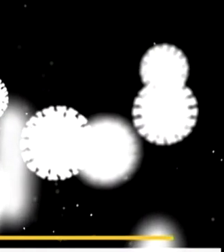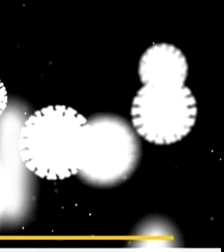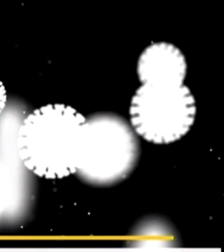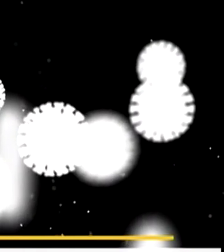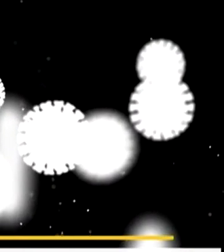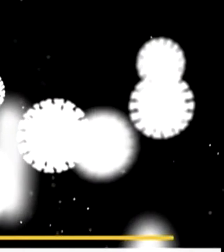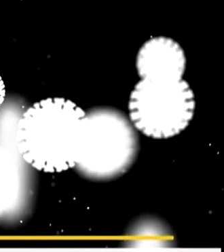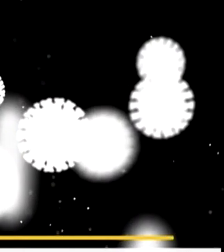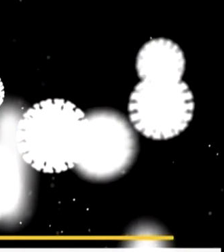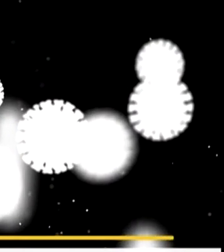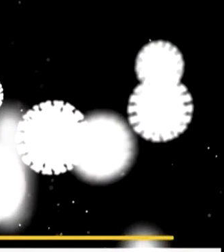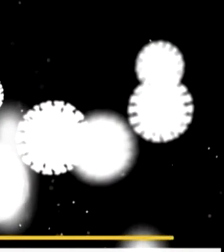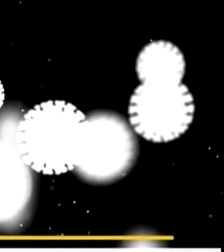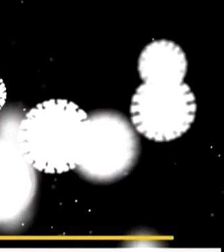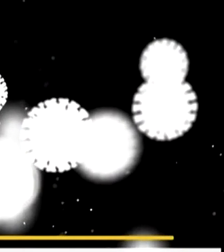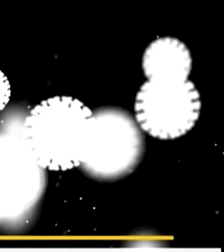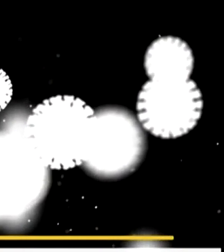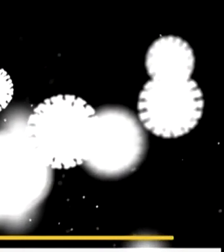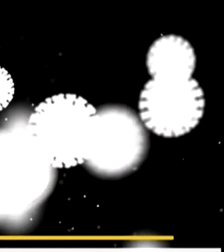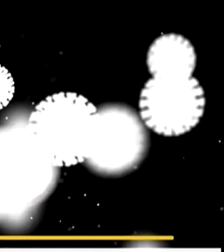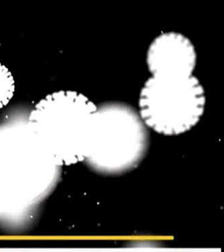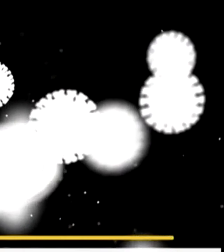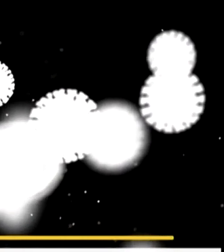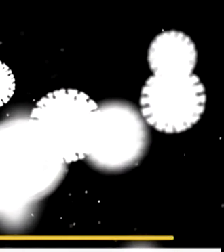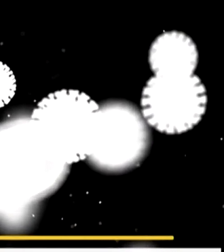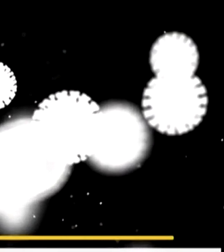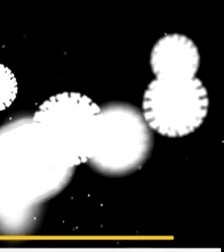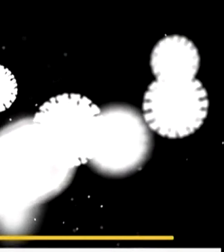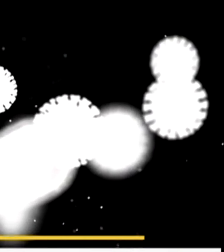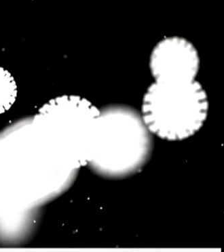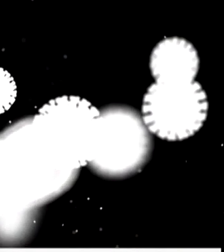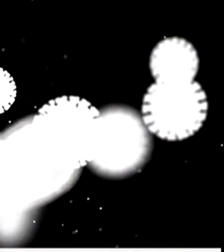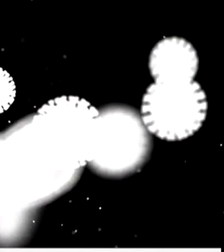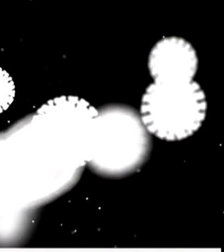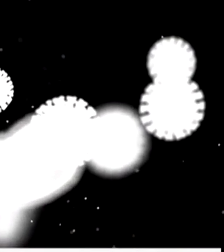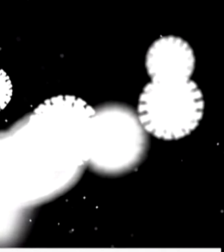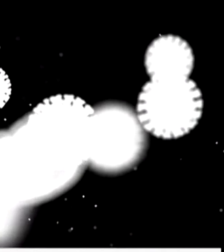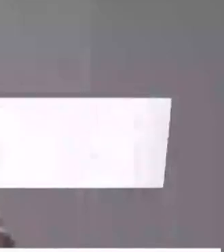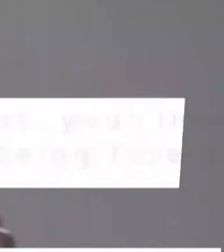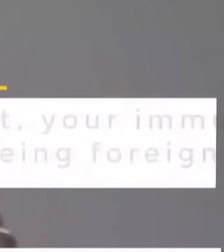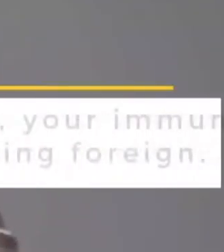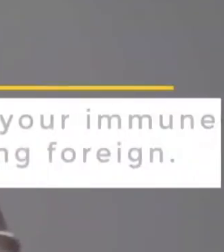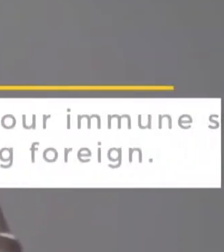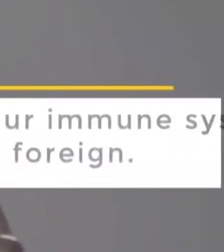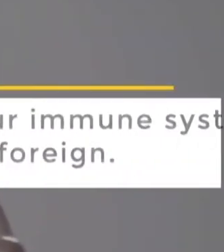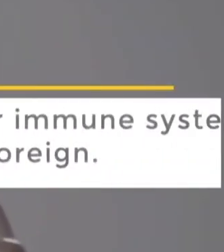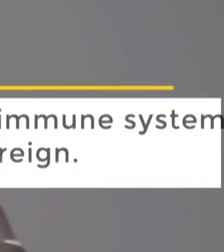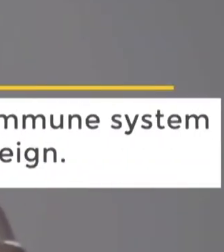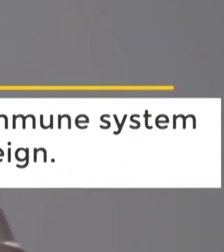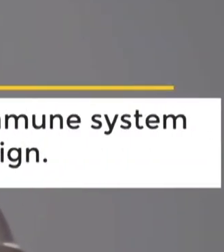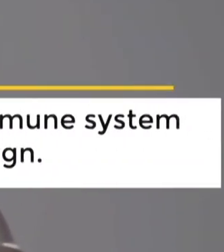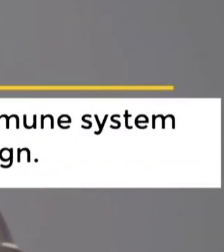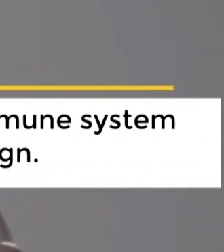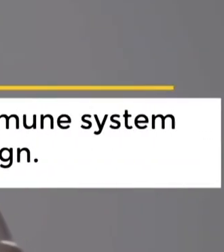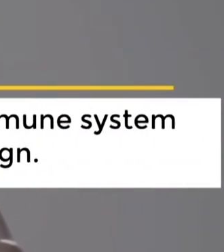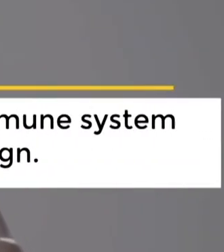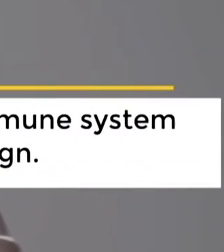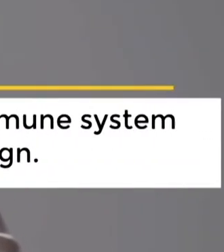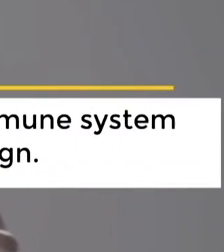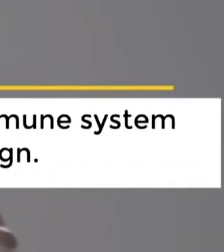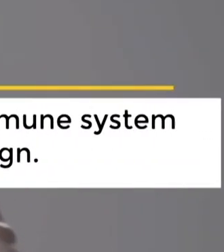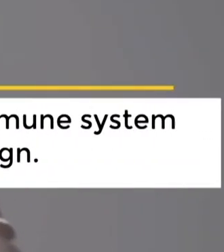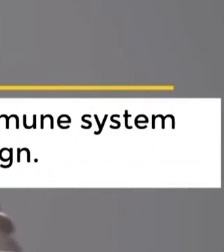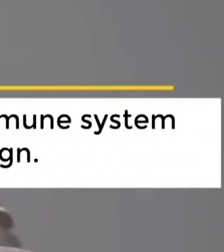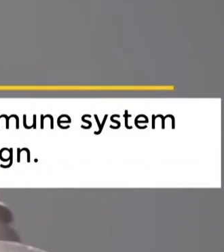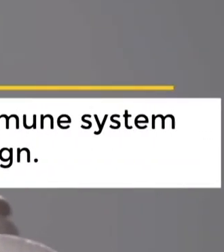sign. They indicate that the vaccine is working by triggering the immune system. When you get the first shot, your immune system